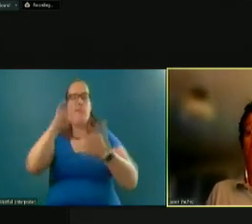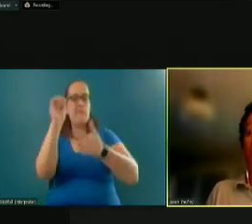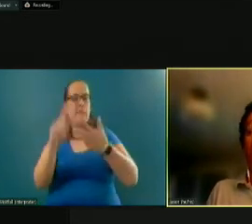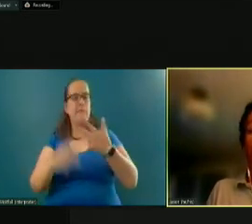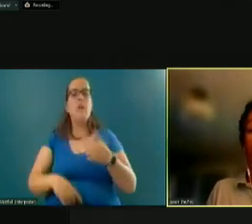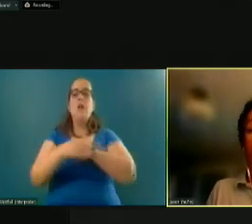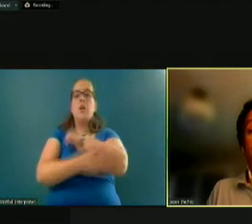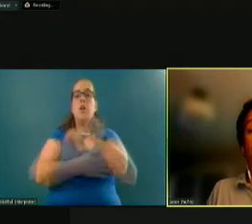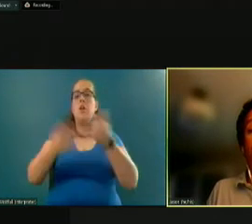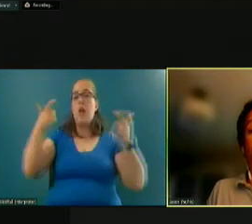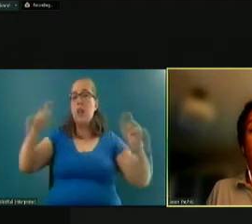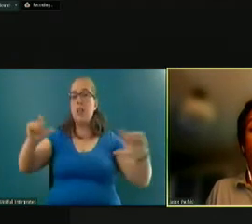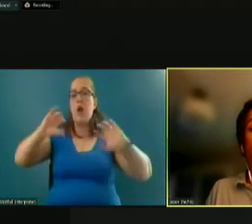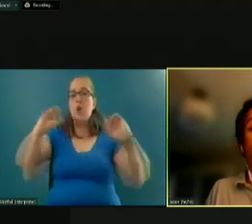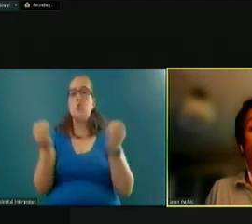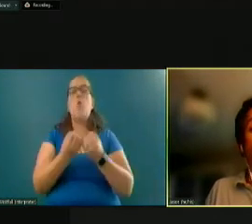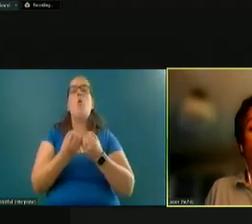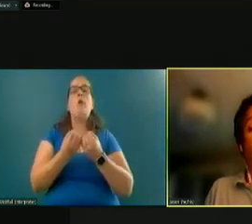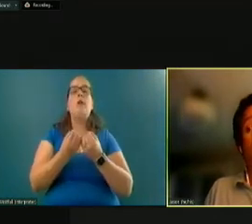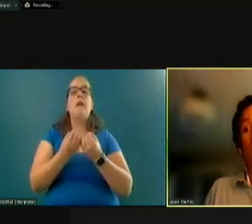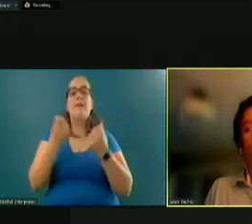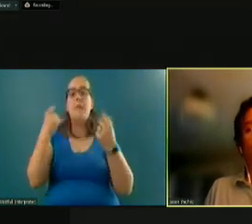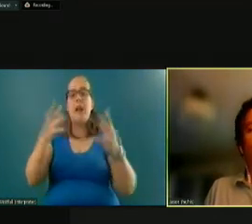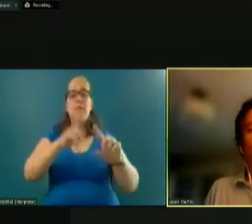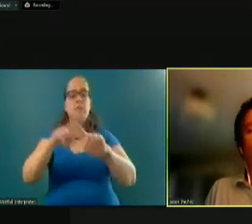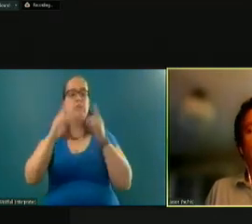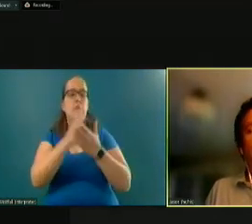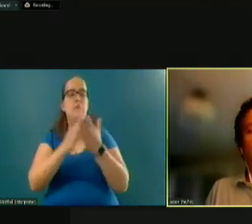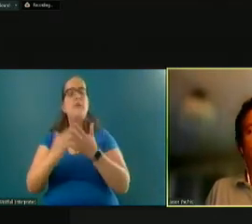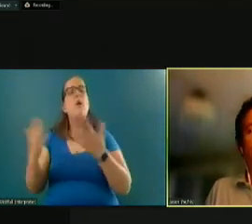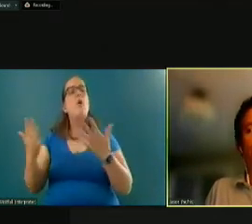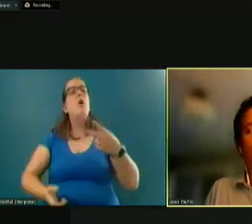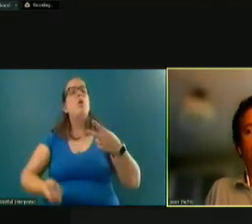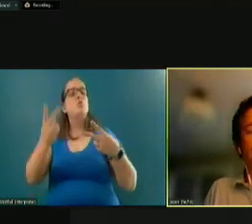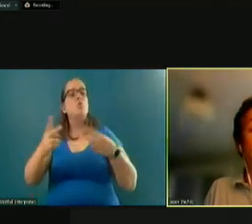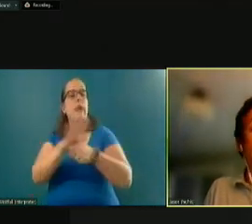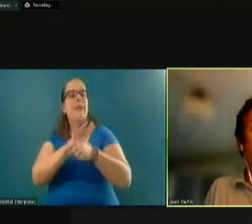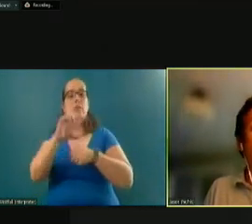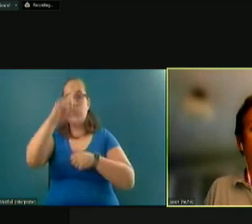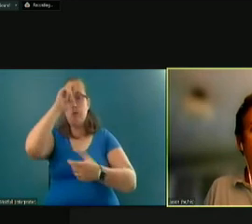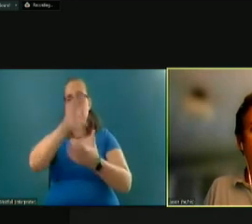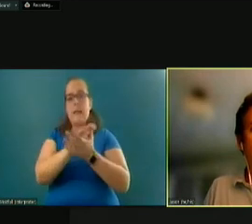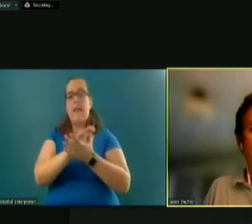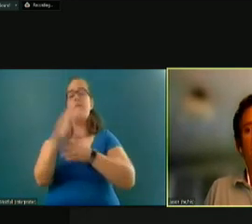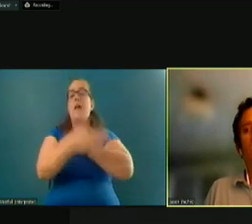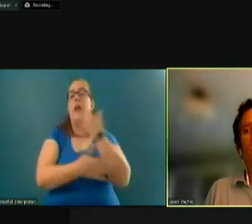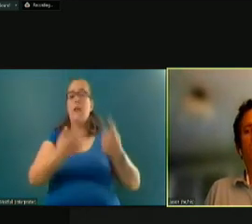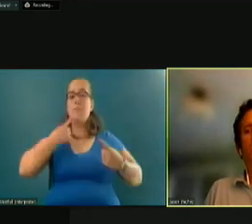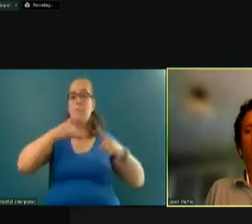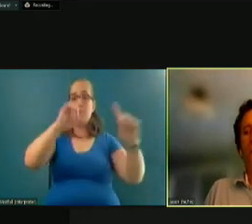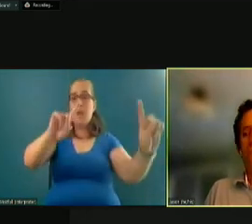The county is a large organization with many moving parts. What are two areas where you believe the county excels?